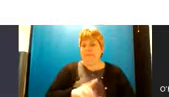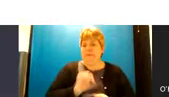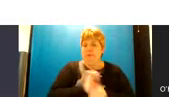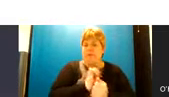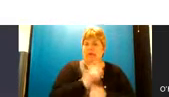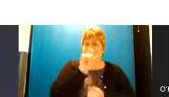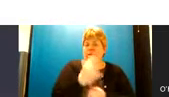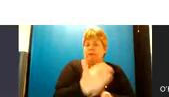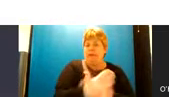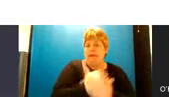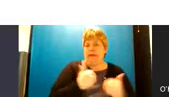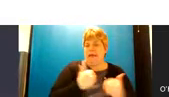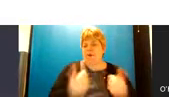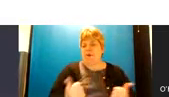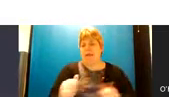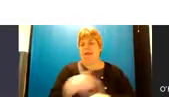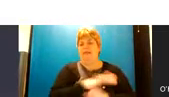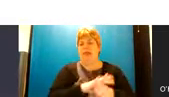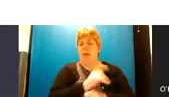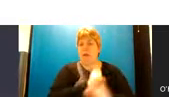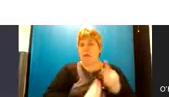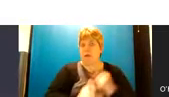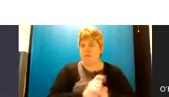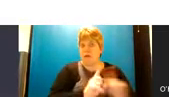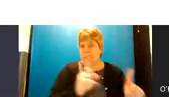that person safe and well in their local community